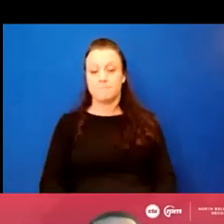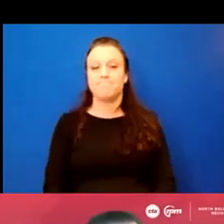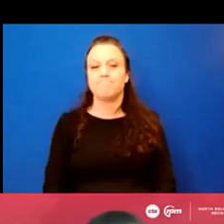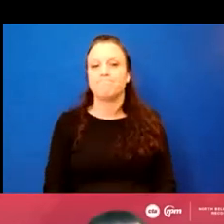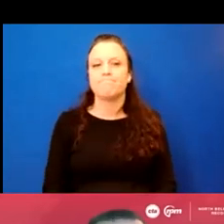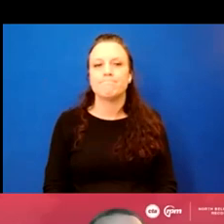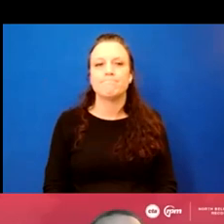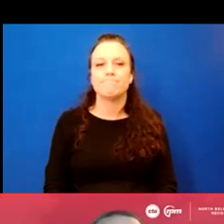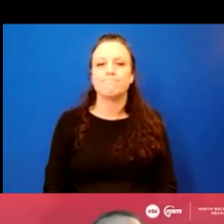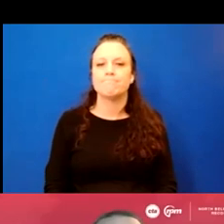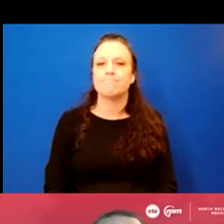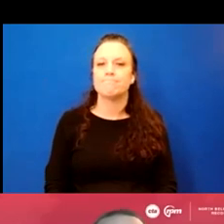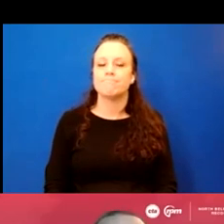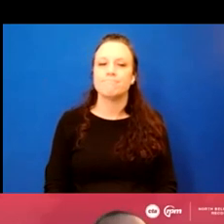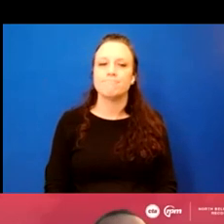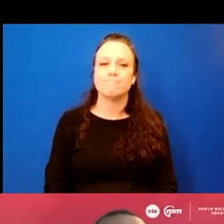next slide please.